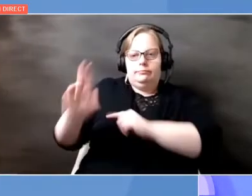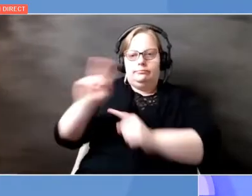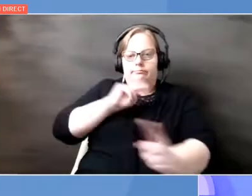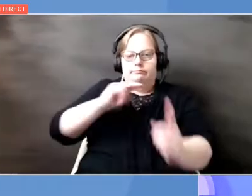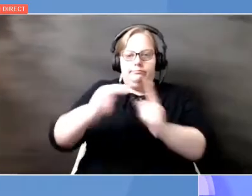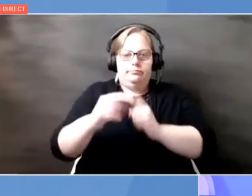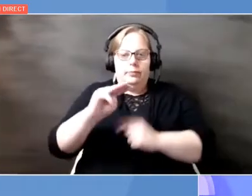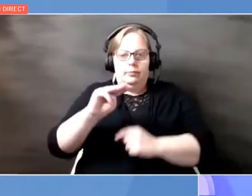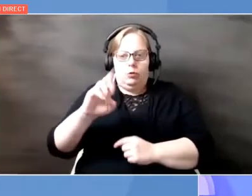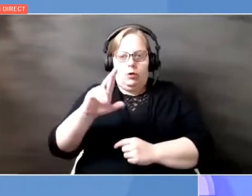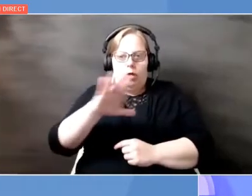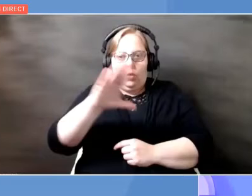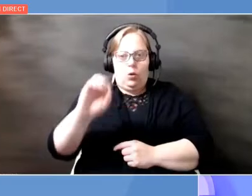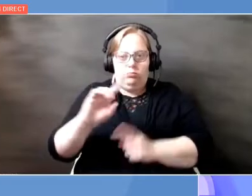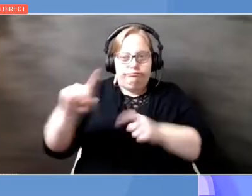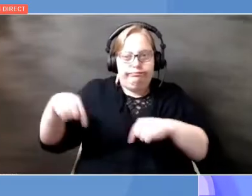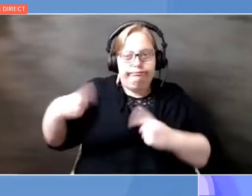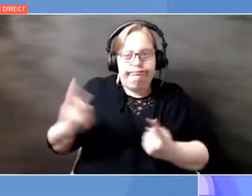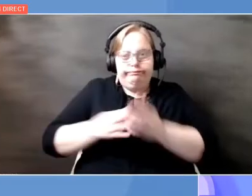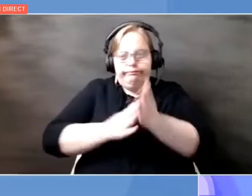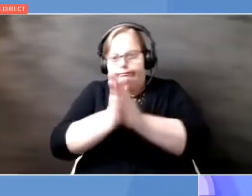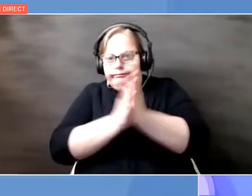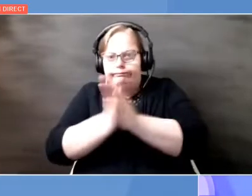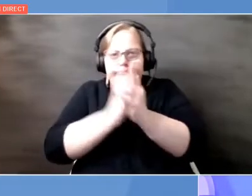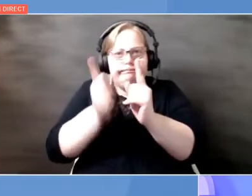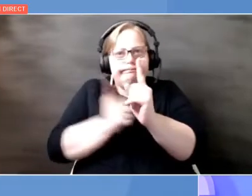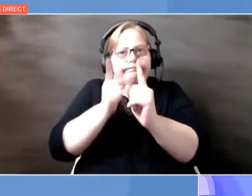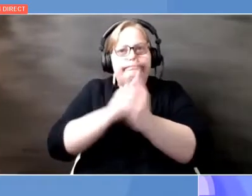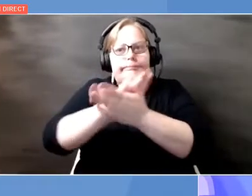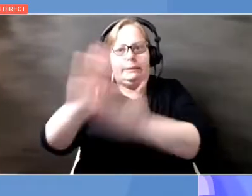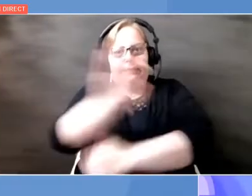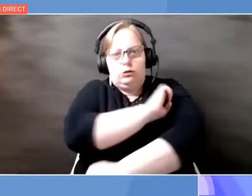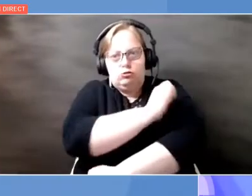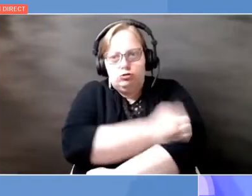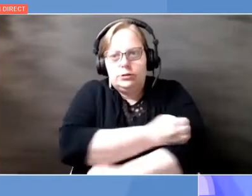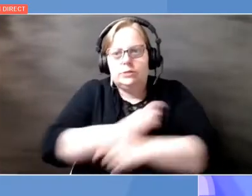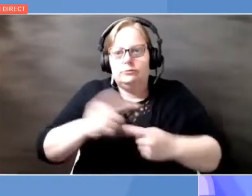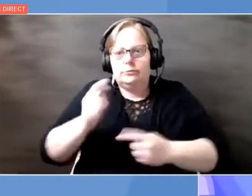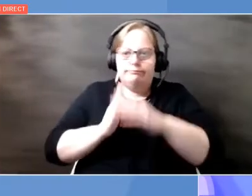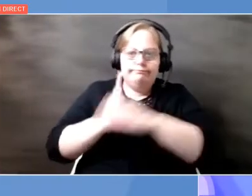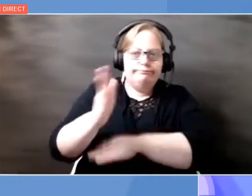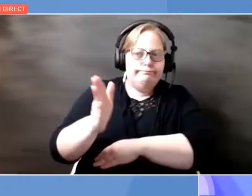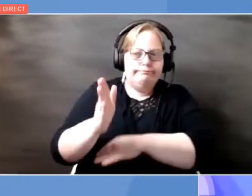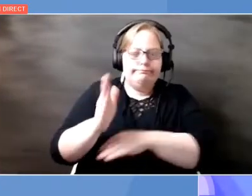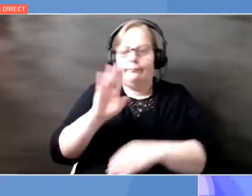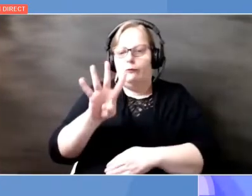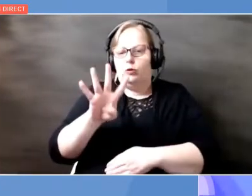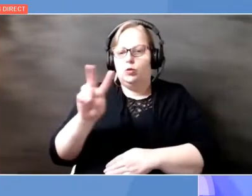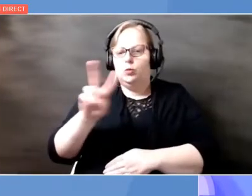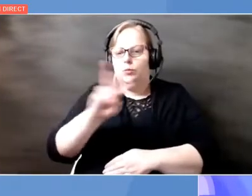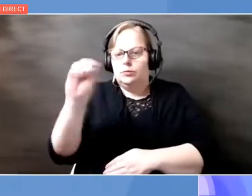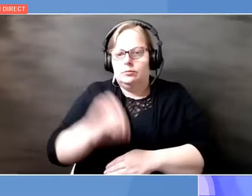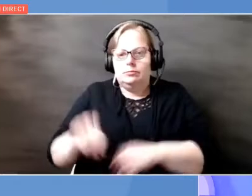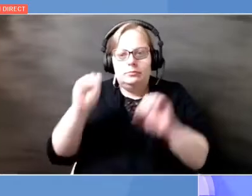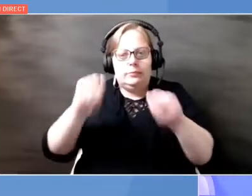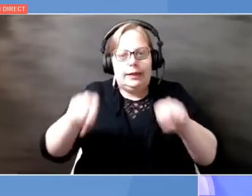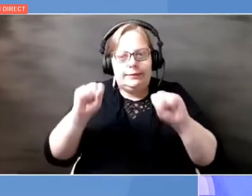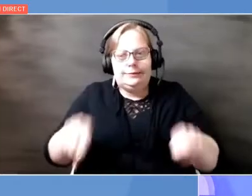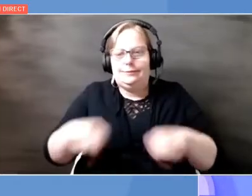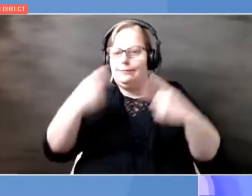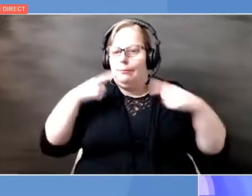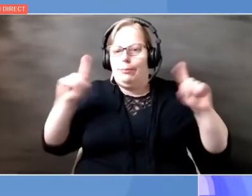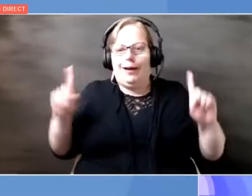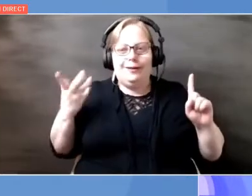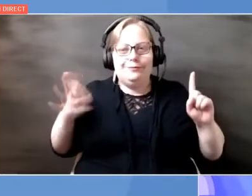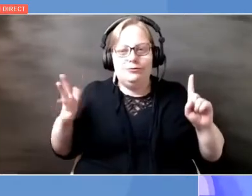we have been very ambitious in our renewable targets. We have exceeded the 42% installed capacity in terms of renewables. We provided